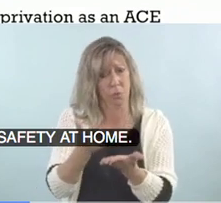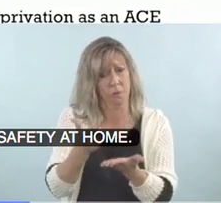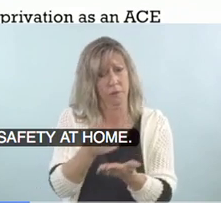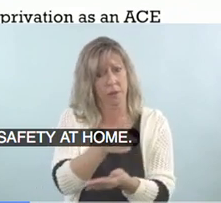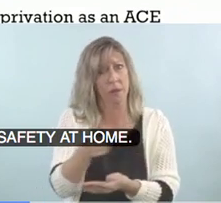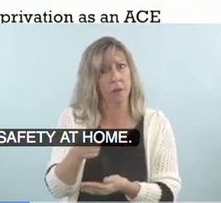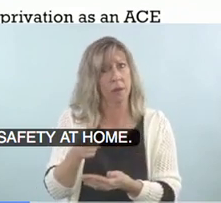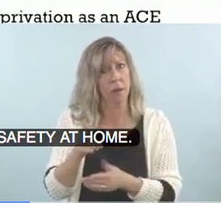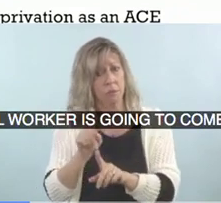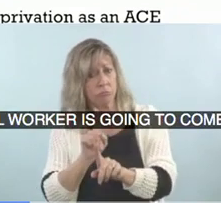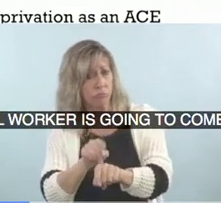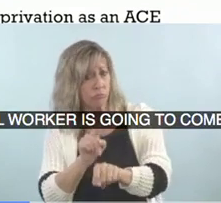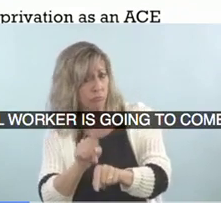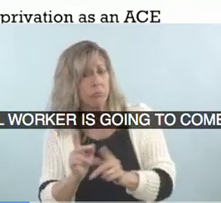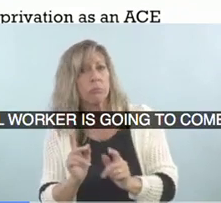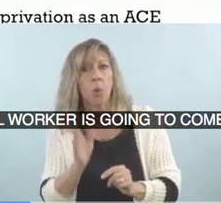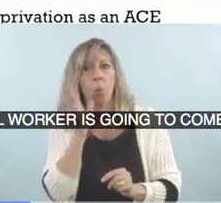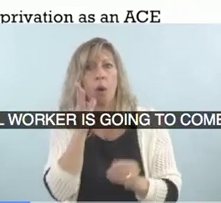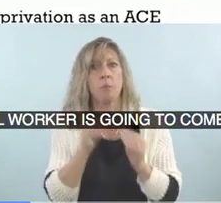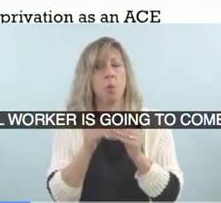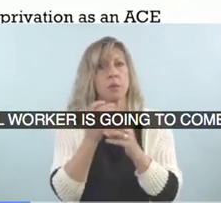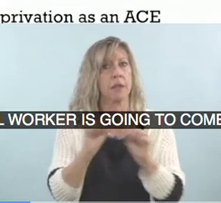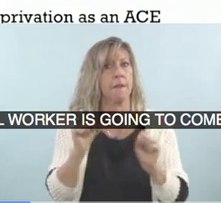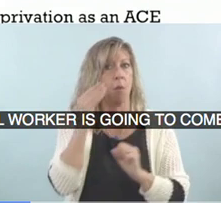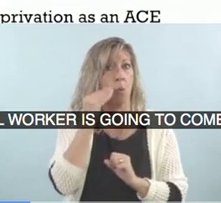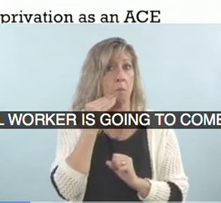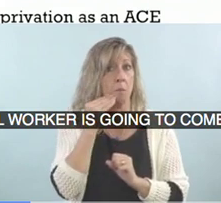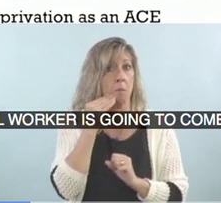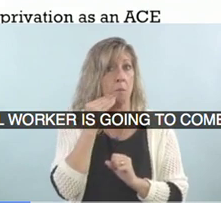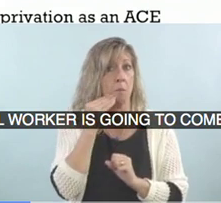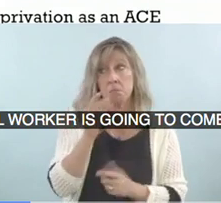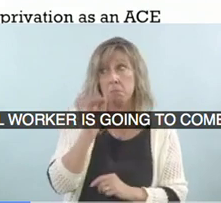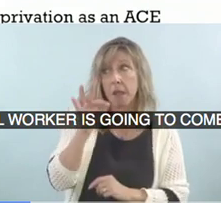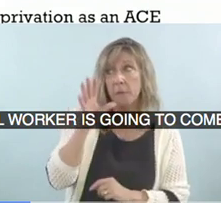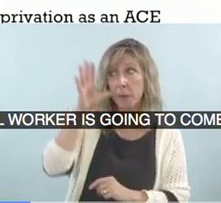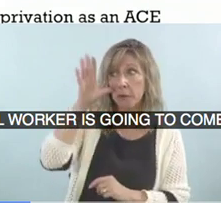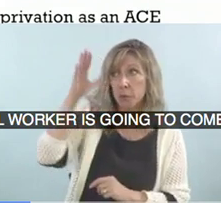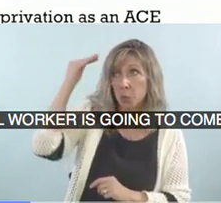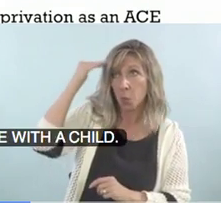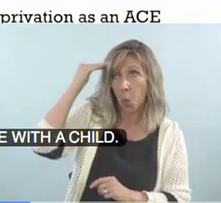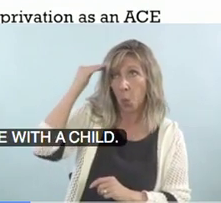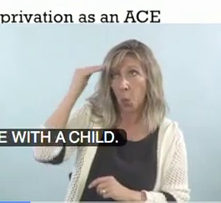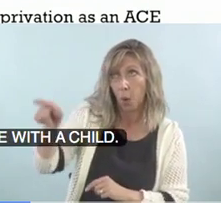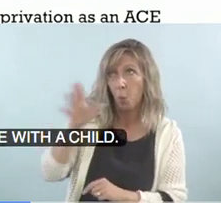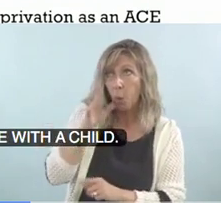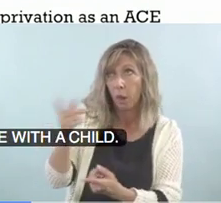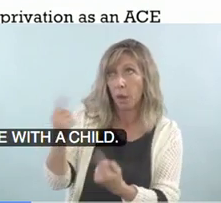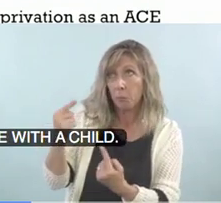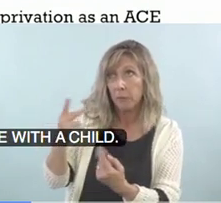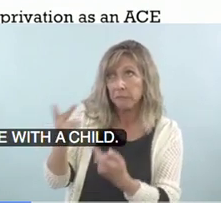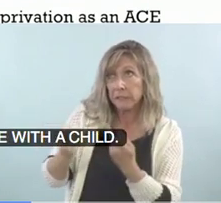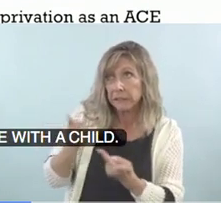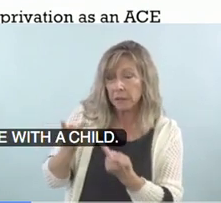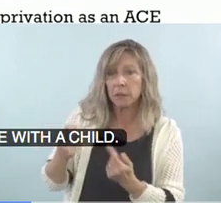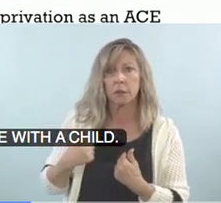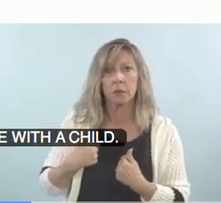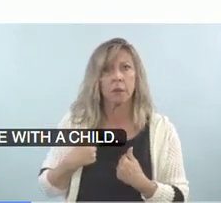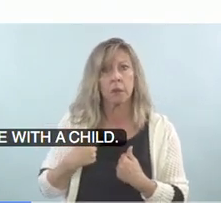visit them once a week, they're less likely to be physically, um, aggressive with a child. Let's go to the next slide.